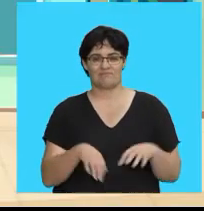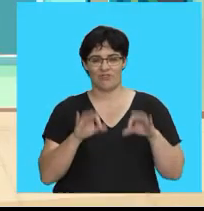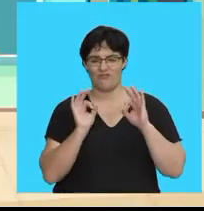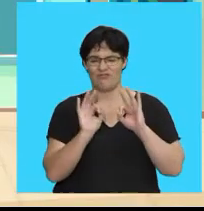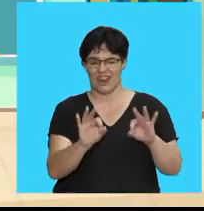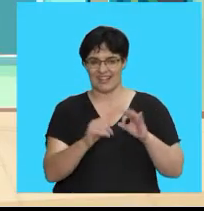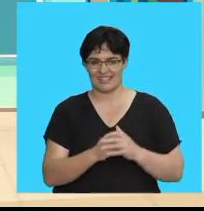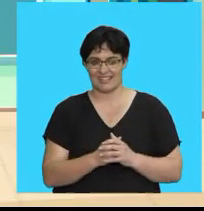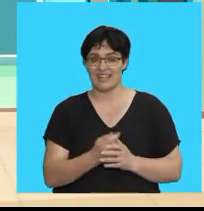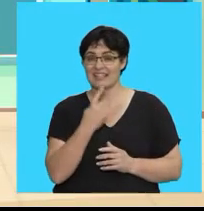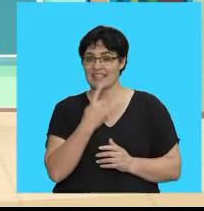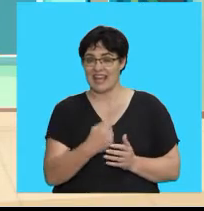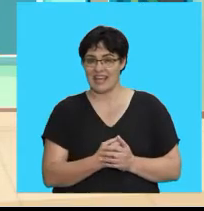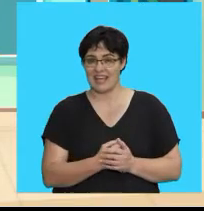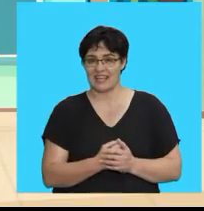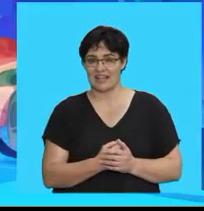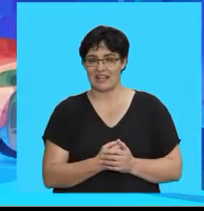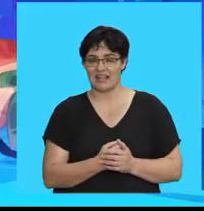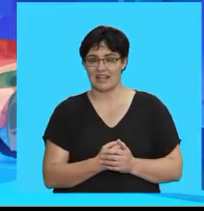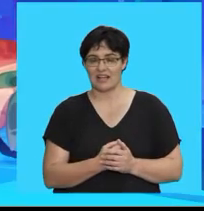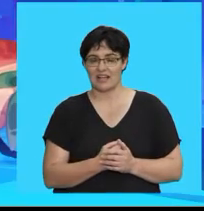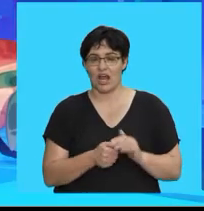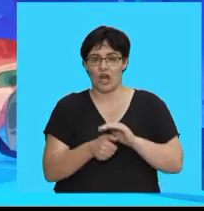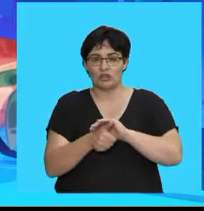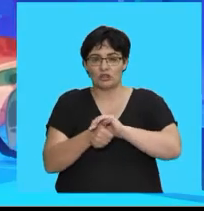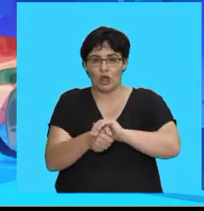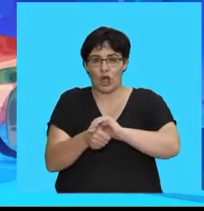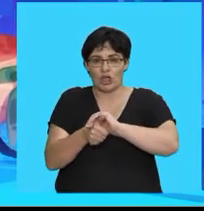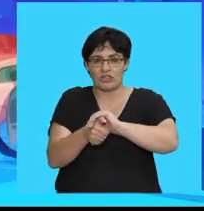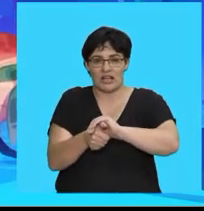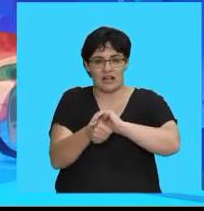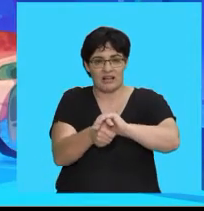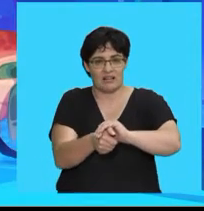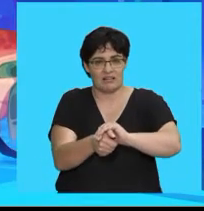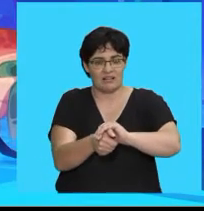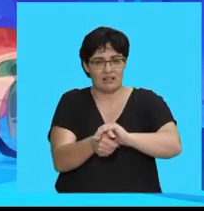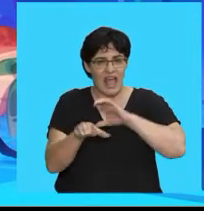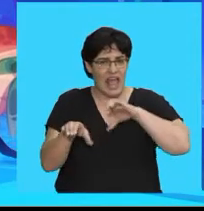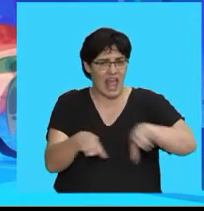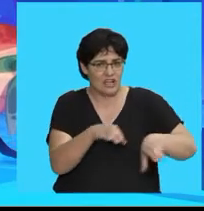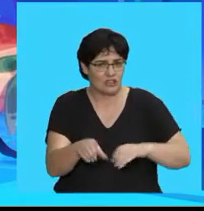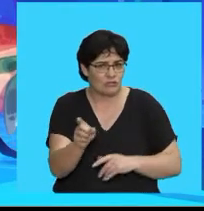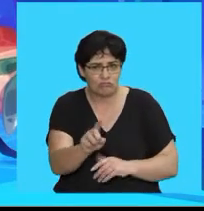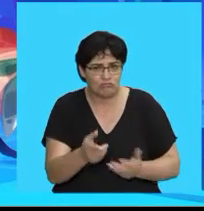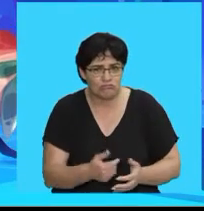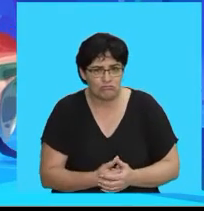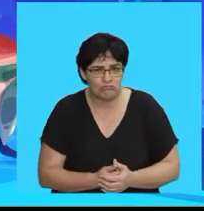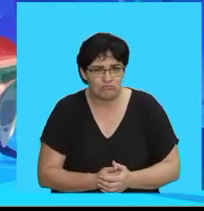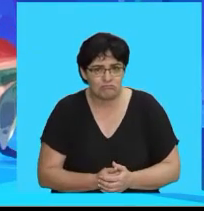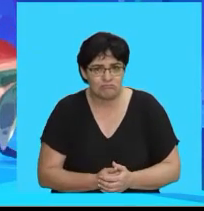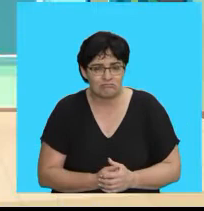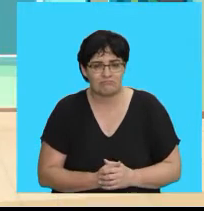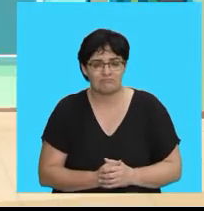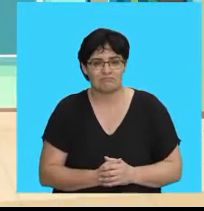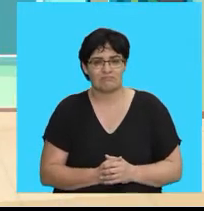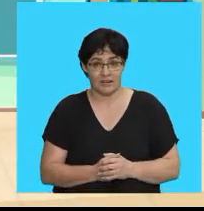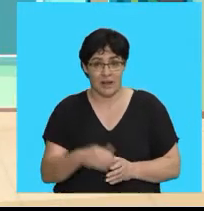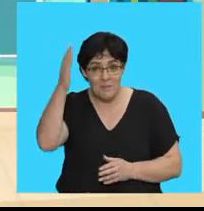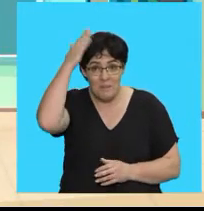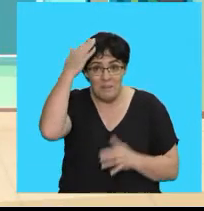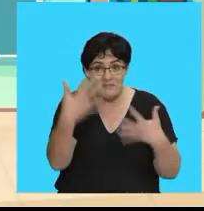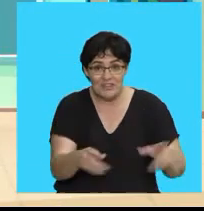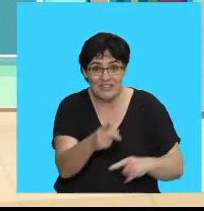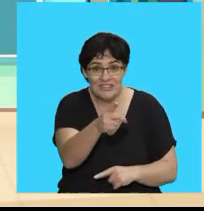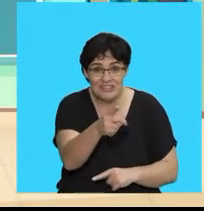Great Say, turtle And do the correct action Turtle Did you